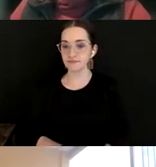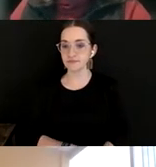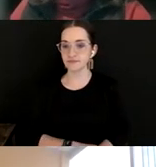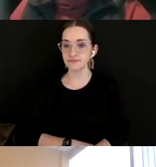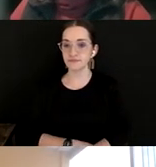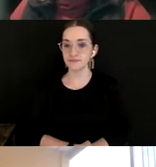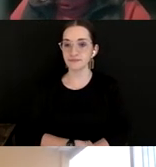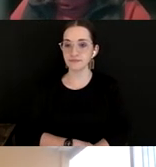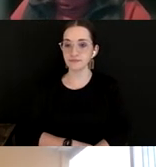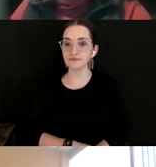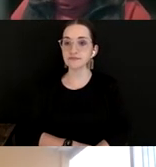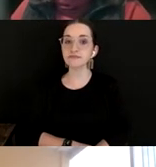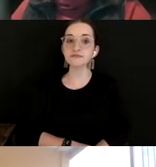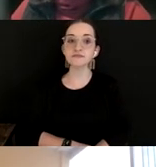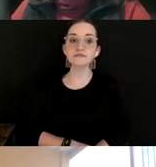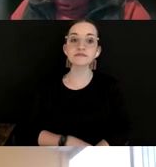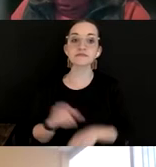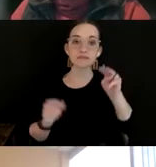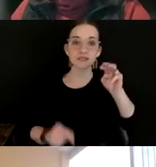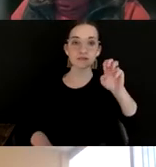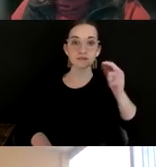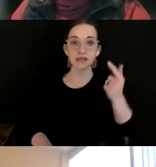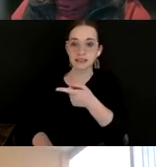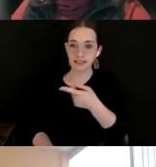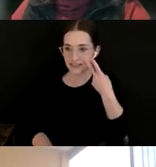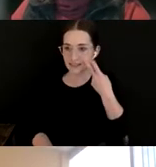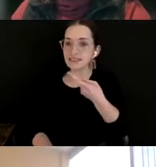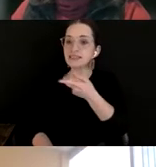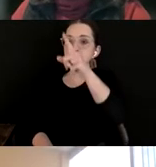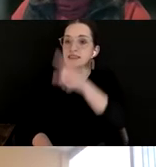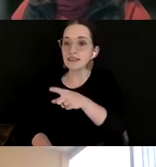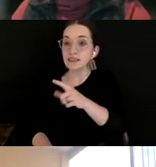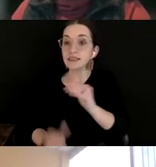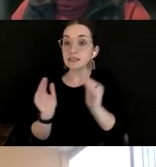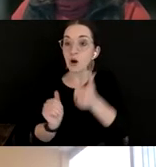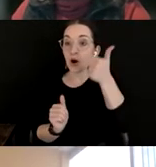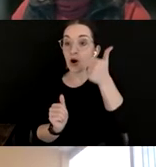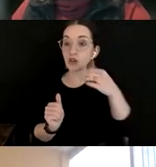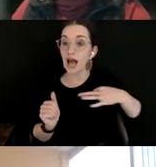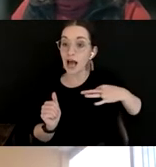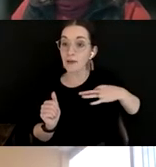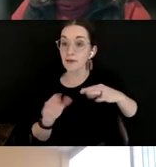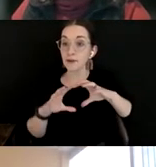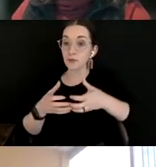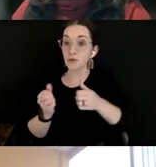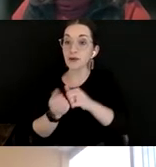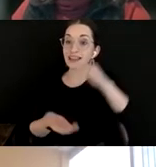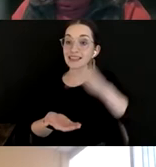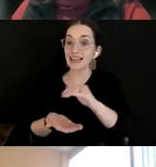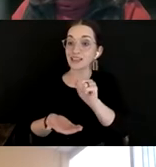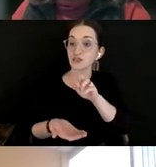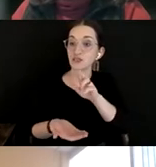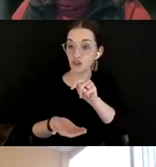So I'm seeing a number of comments in the chat. Smaller applicant pools with less, less arts experience from Gretchen.